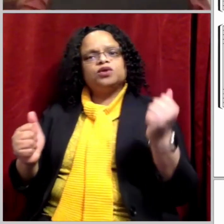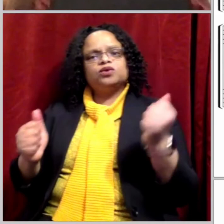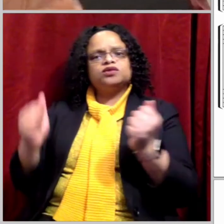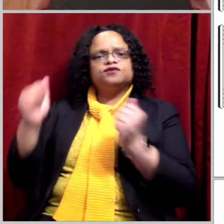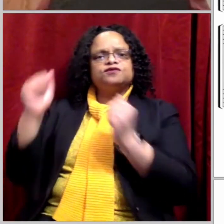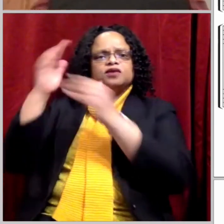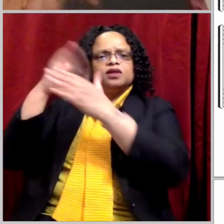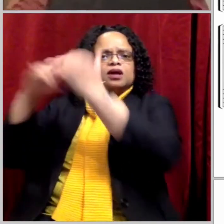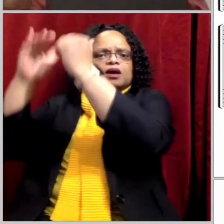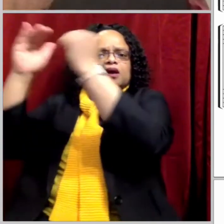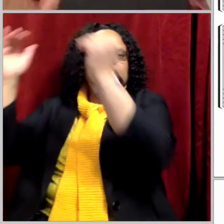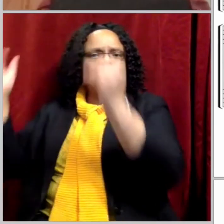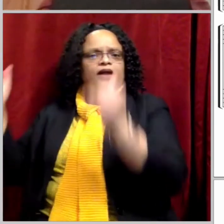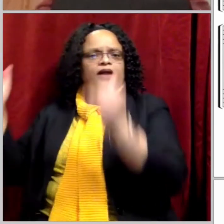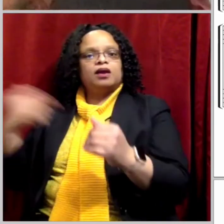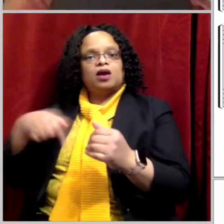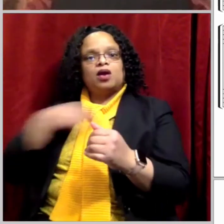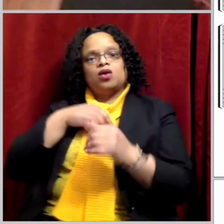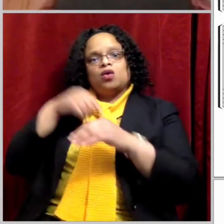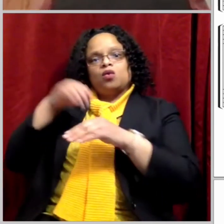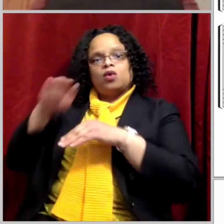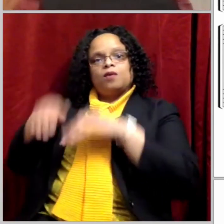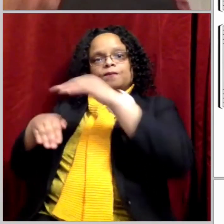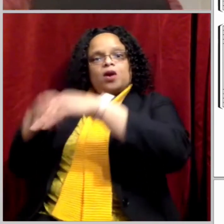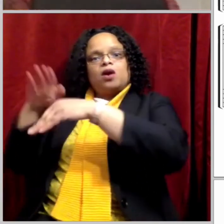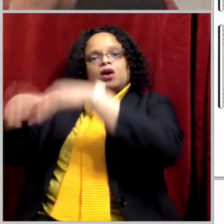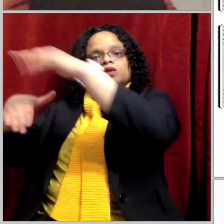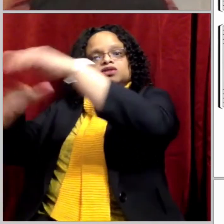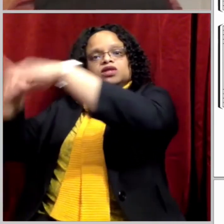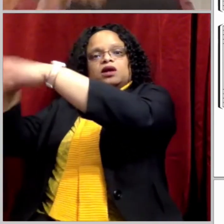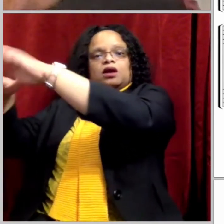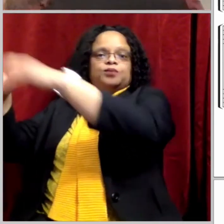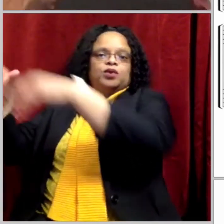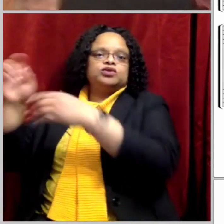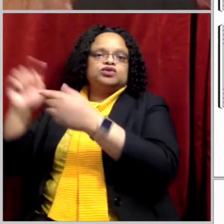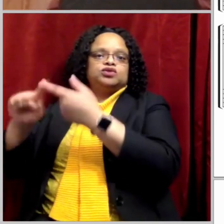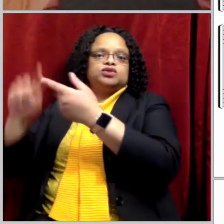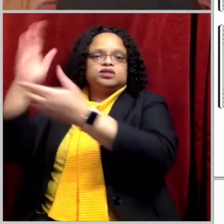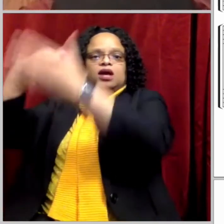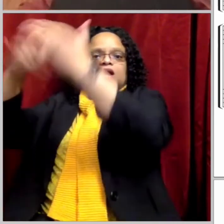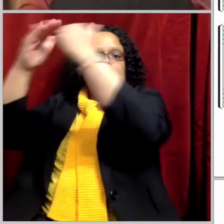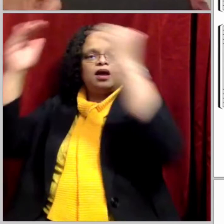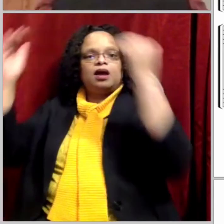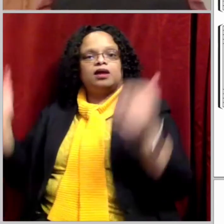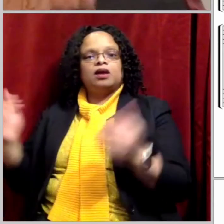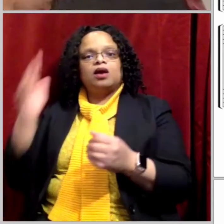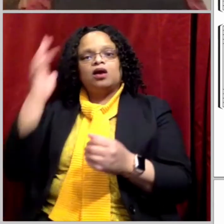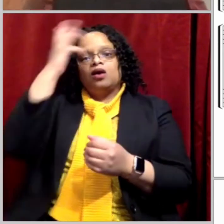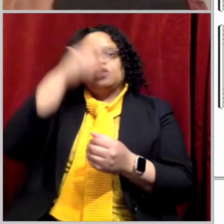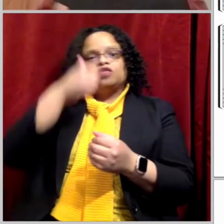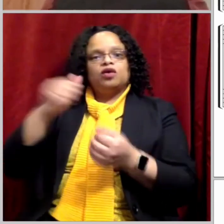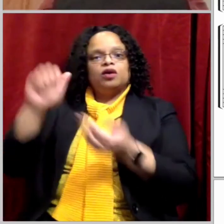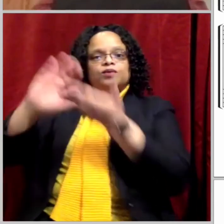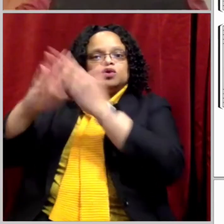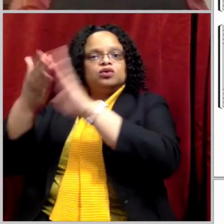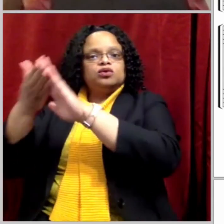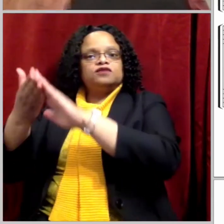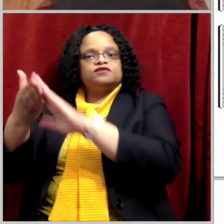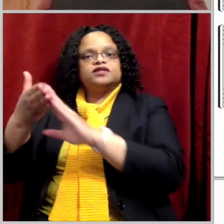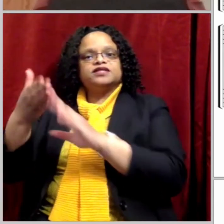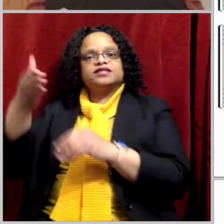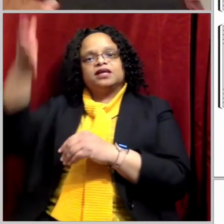beautiful Zion We're marching upward to Zion The